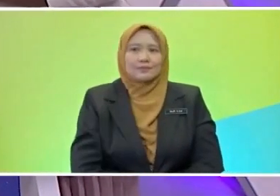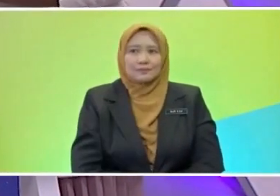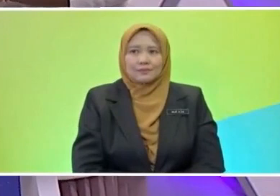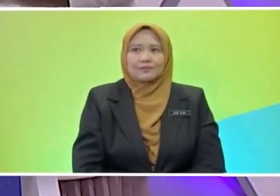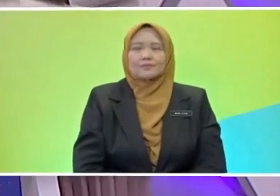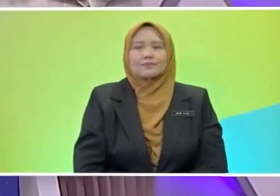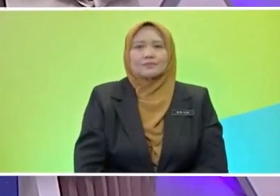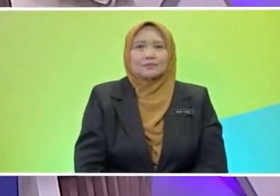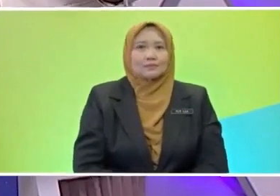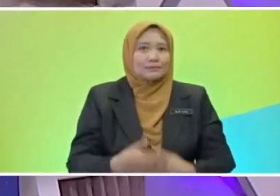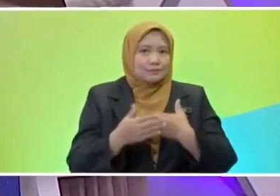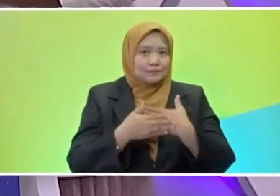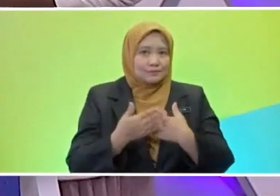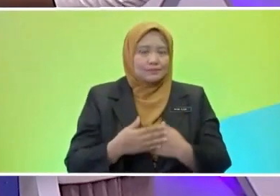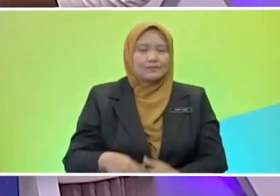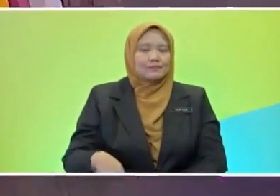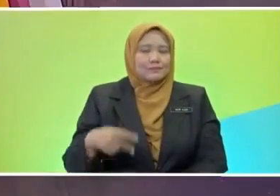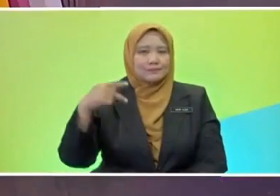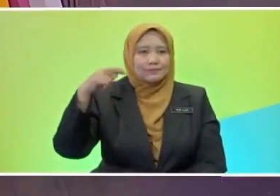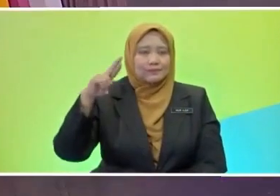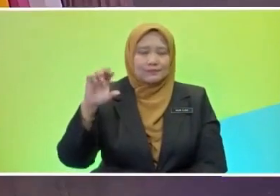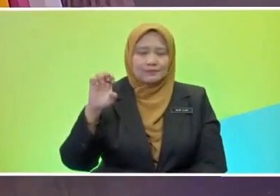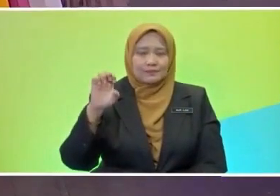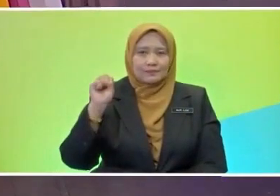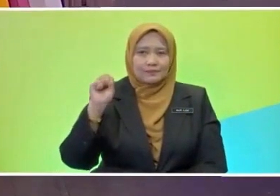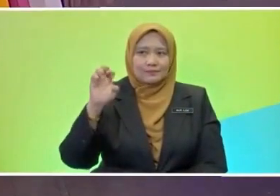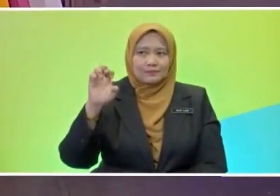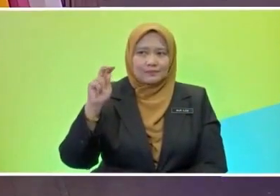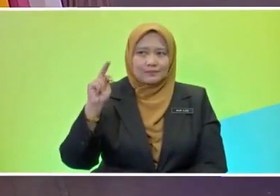Okay, so are you all ready to get started? Yes, teacher.